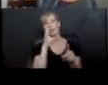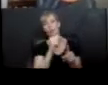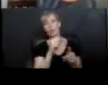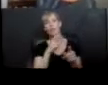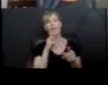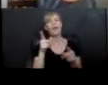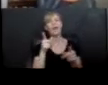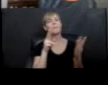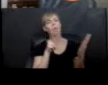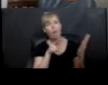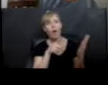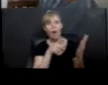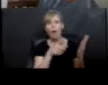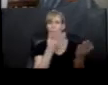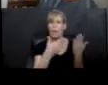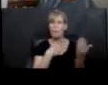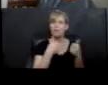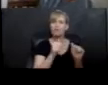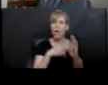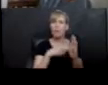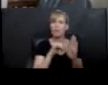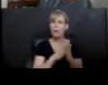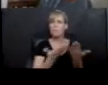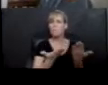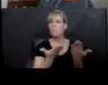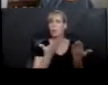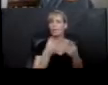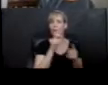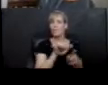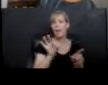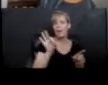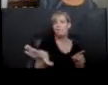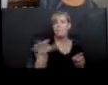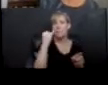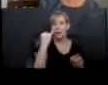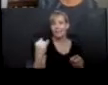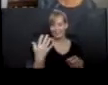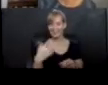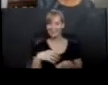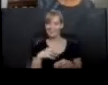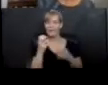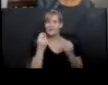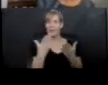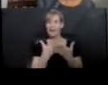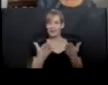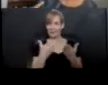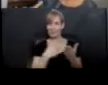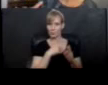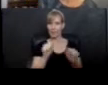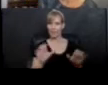talking about the whole, the whole book. So lots of things that we can do. And I think, Wes, you have some